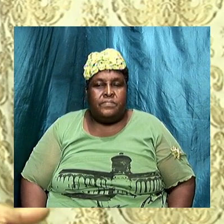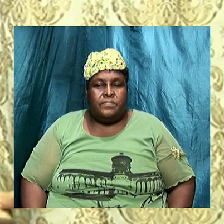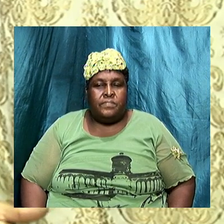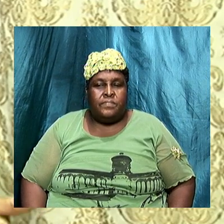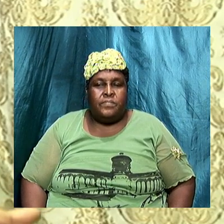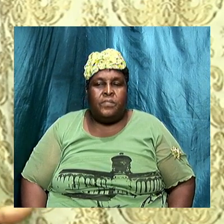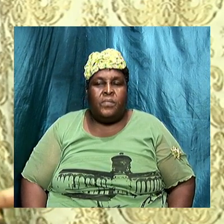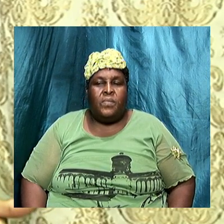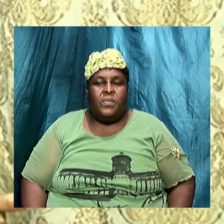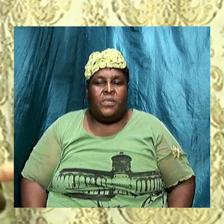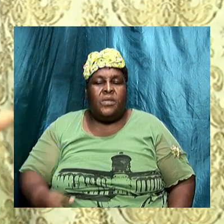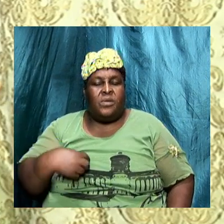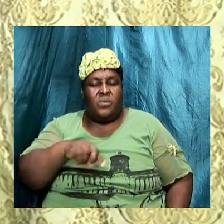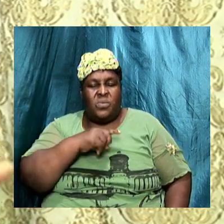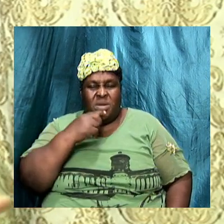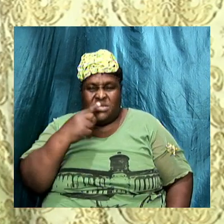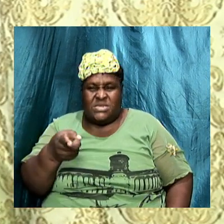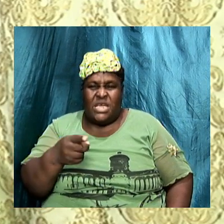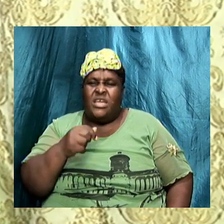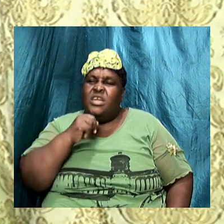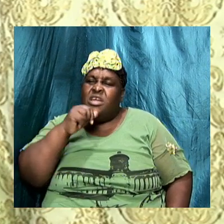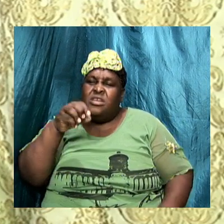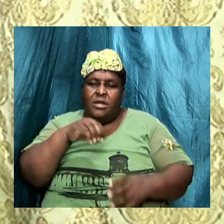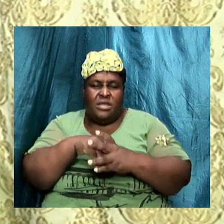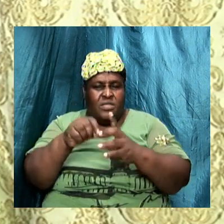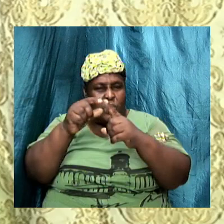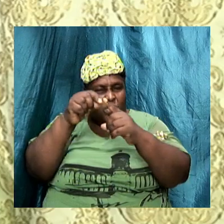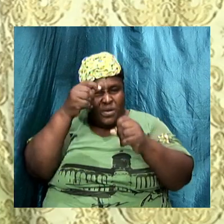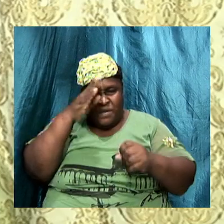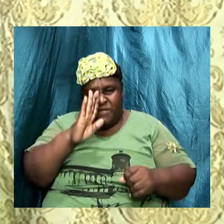and we are saying that look here if it not in the Bible